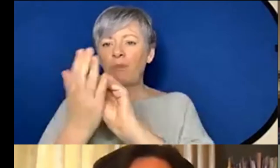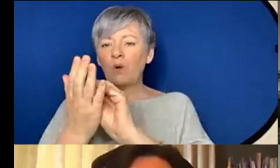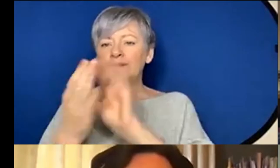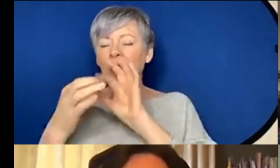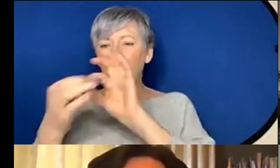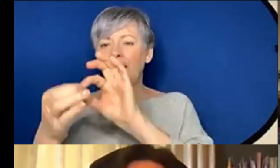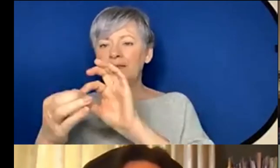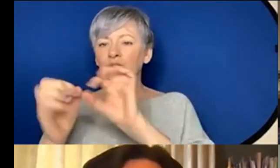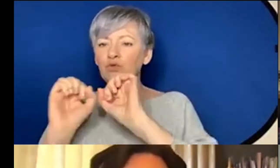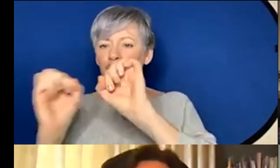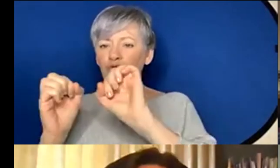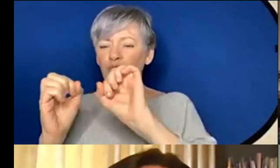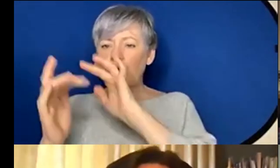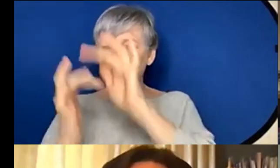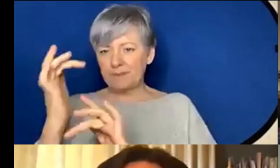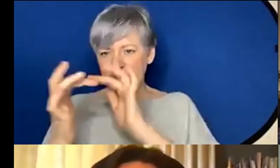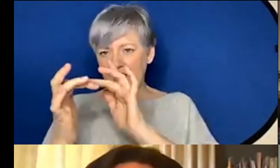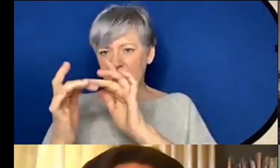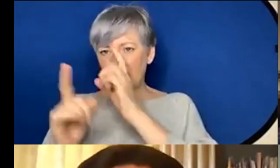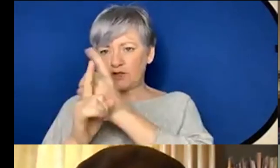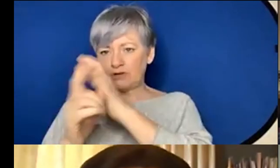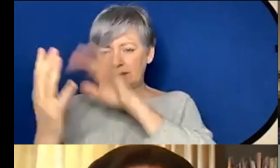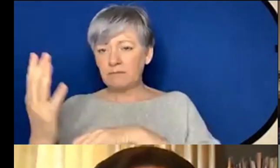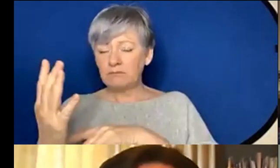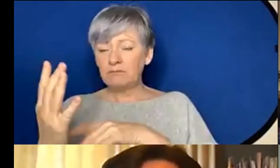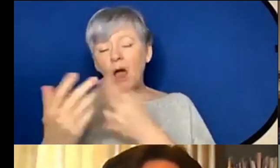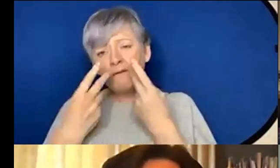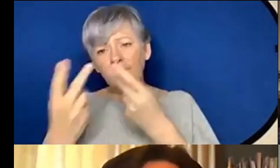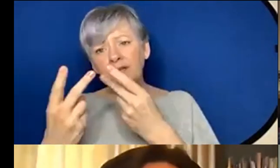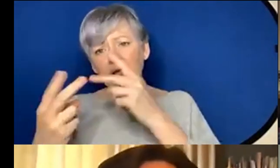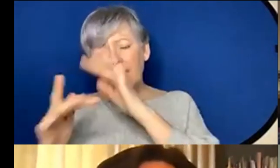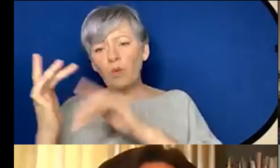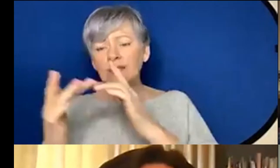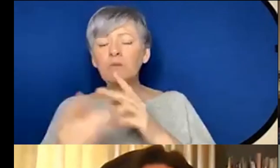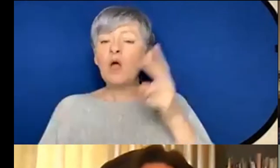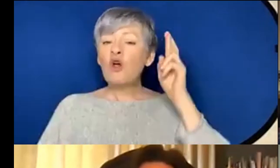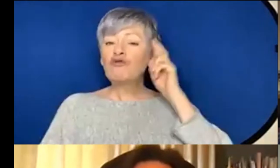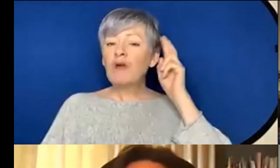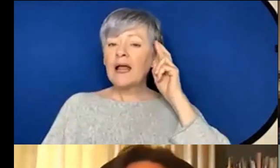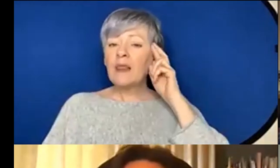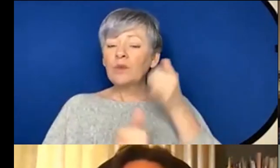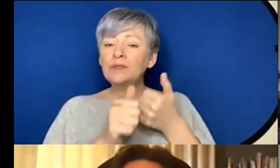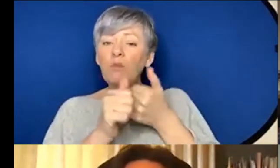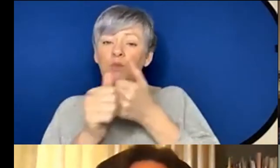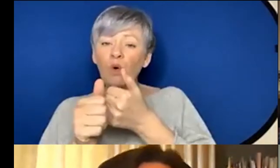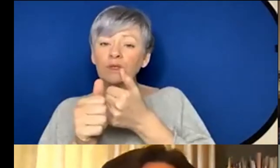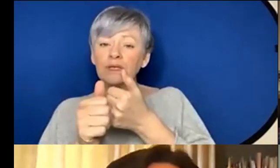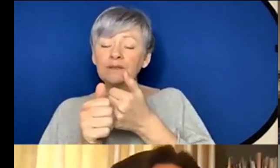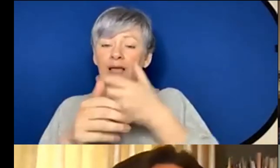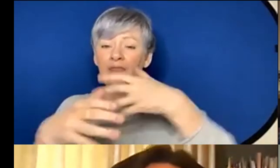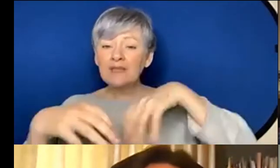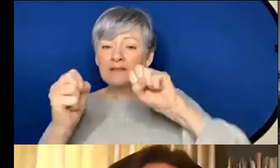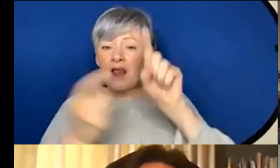please do visit that um website uh Rylan was was supporting um the very start of the conference